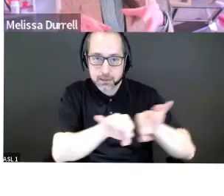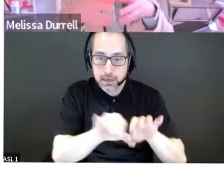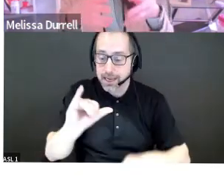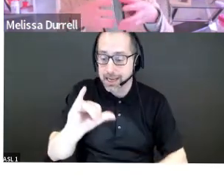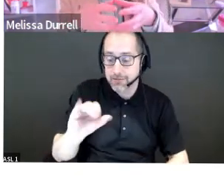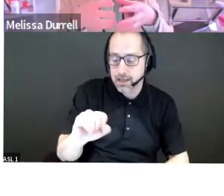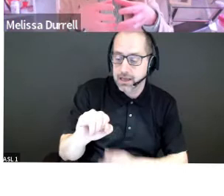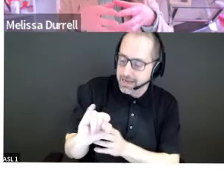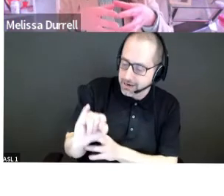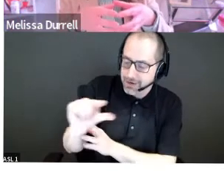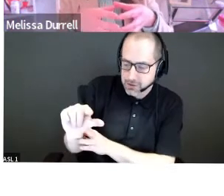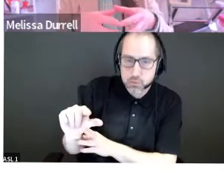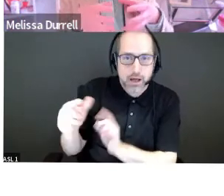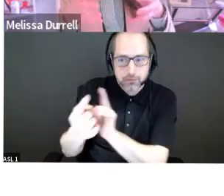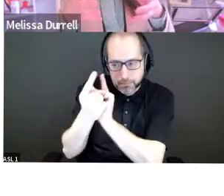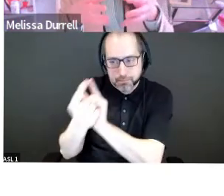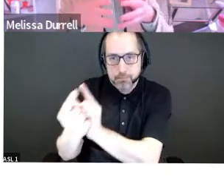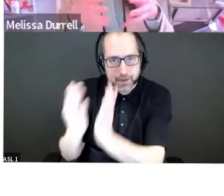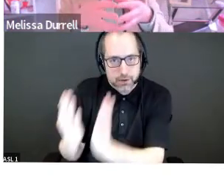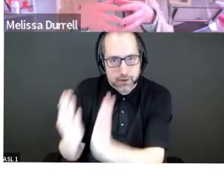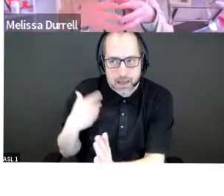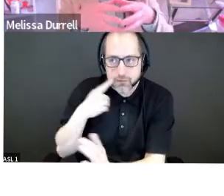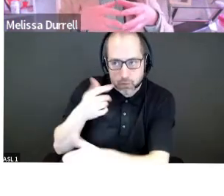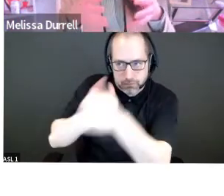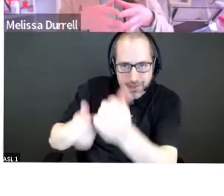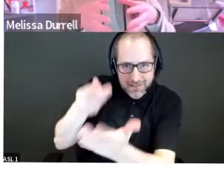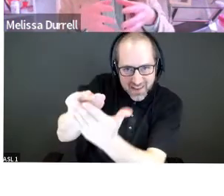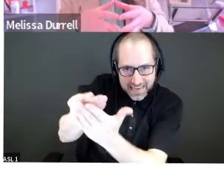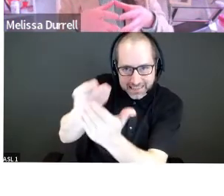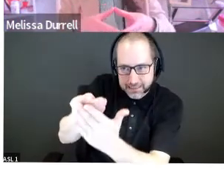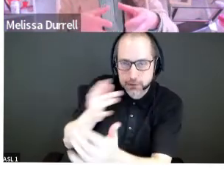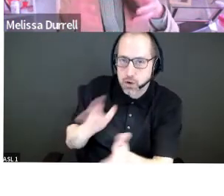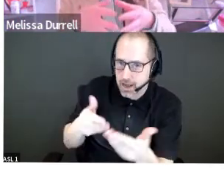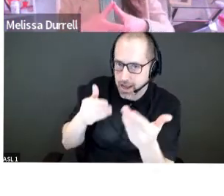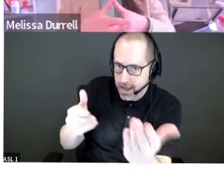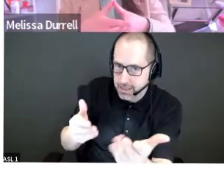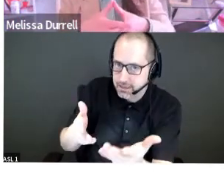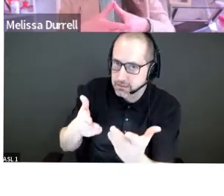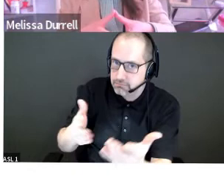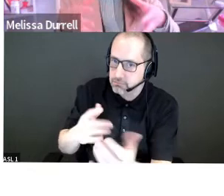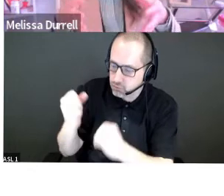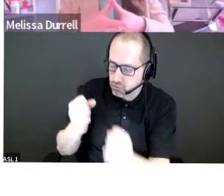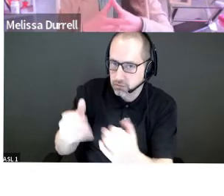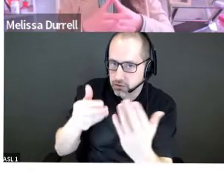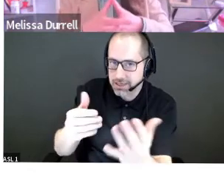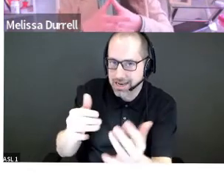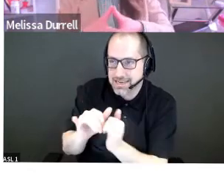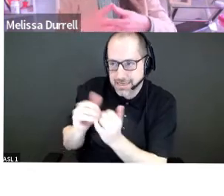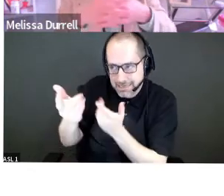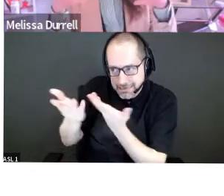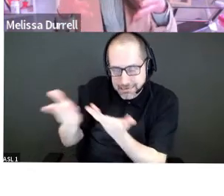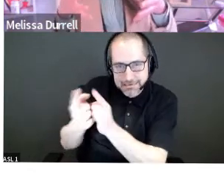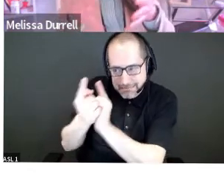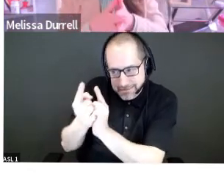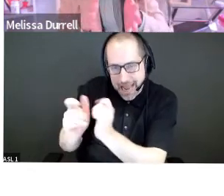mentors in the finance space. Uh, and I highly recommend working with someone on how you price and how you talk